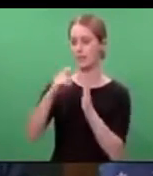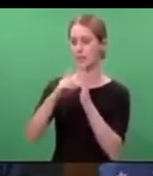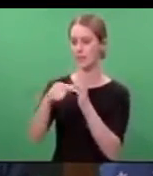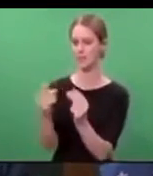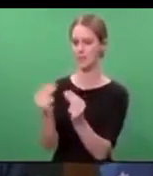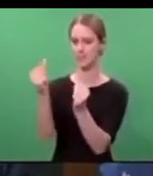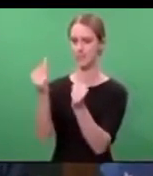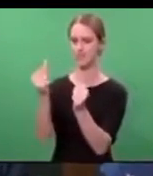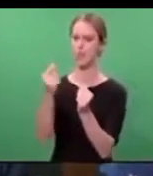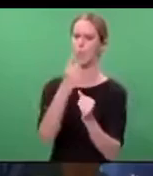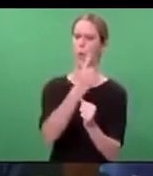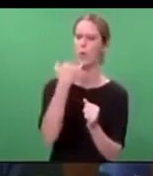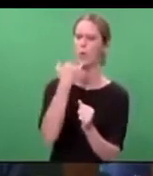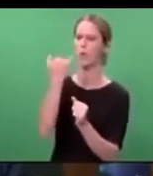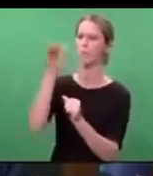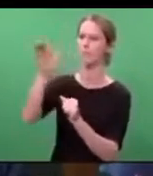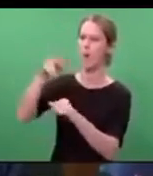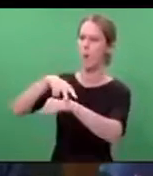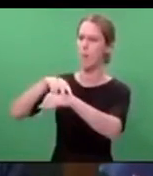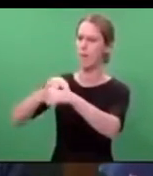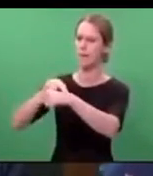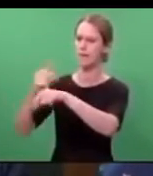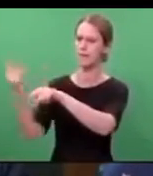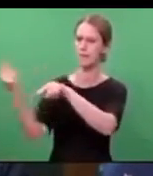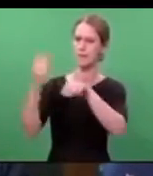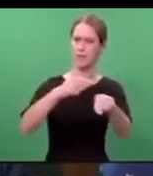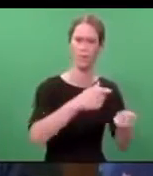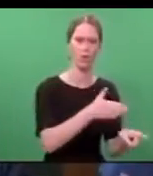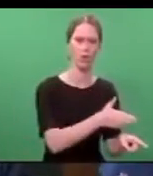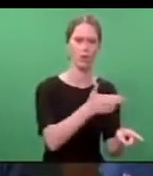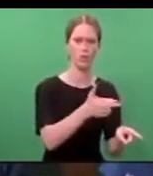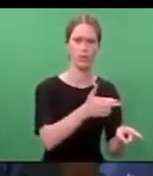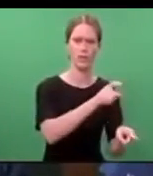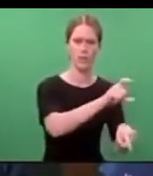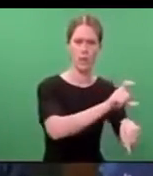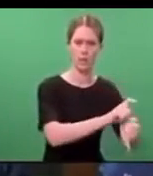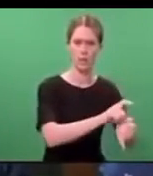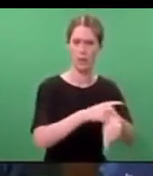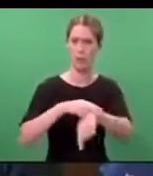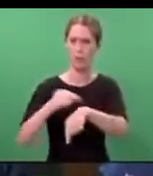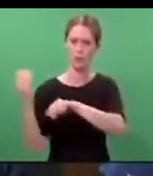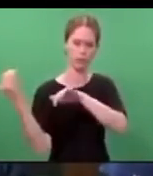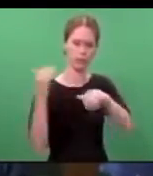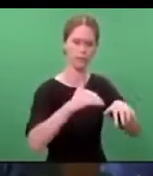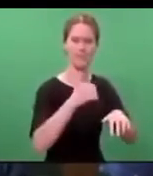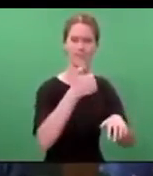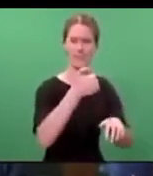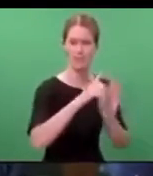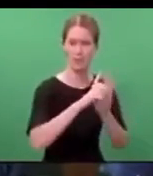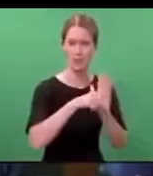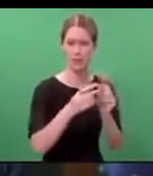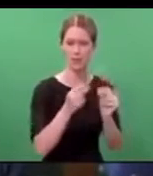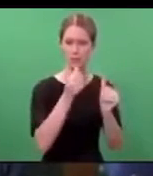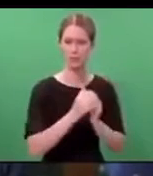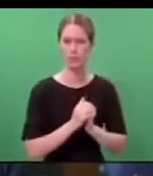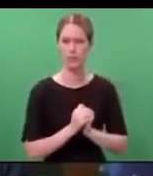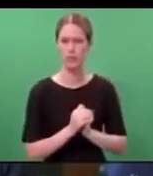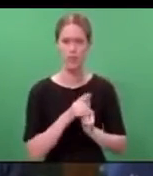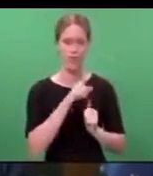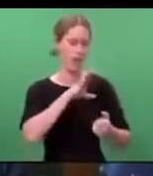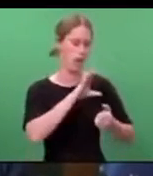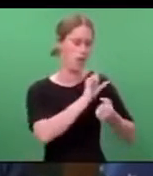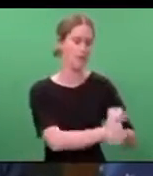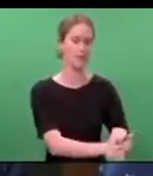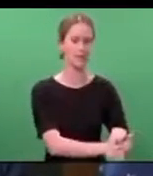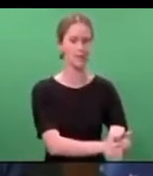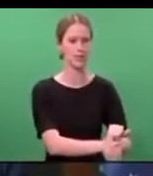the police to the shootings at Al Noor Mosque, police were on the scene. The arrest itself